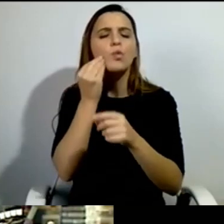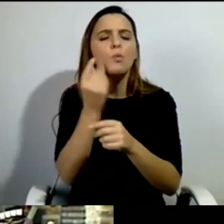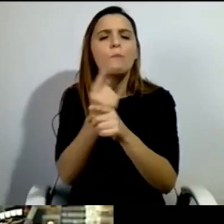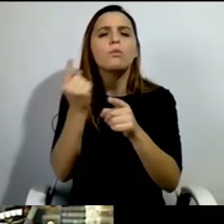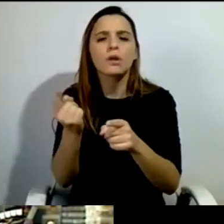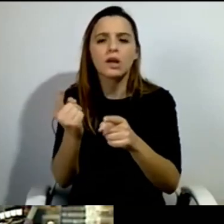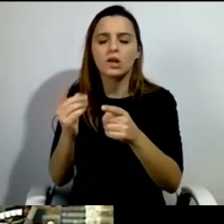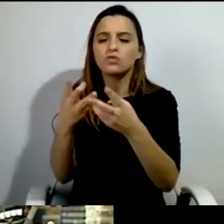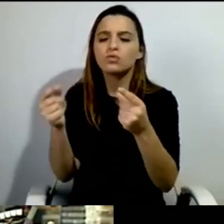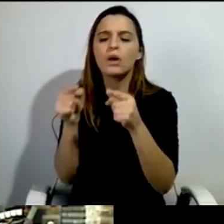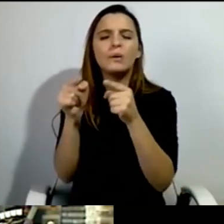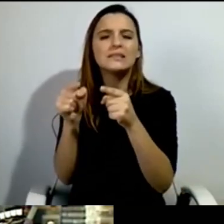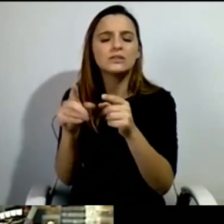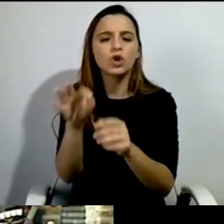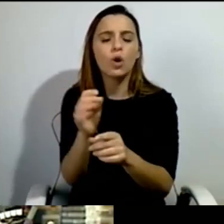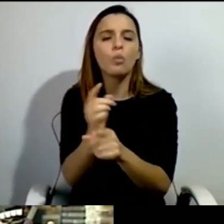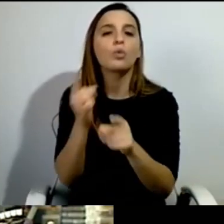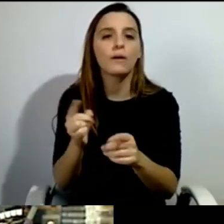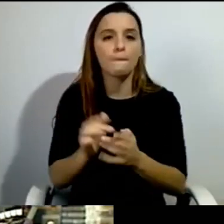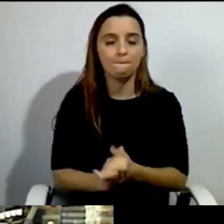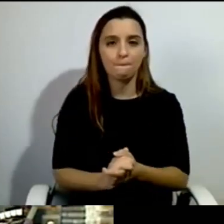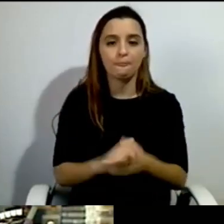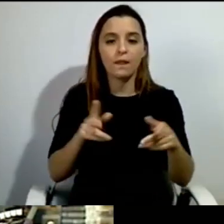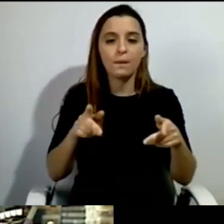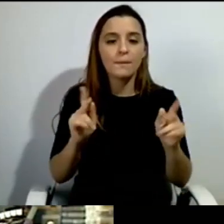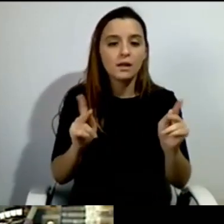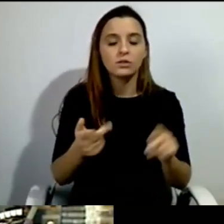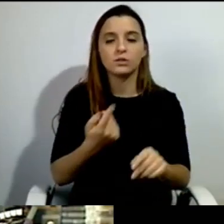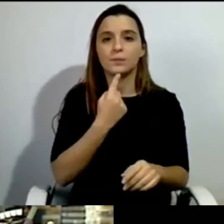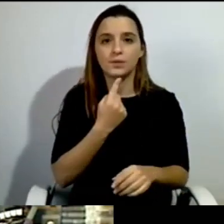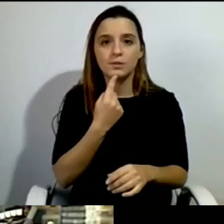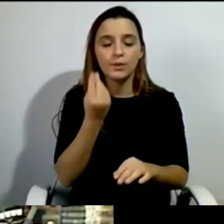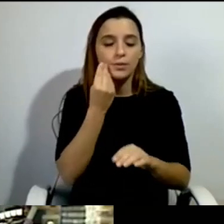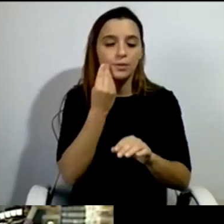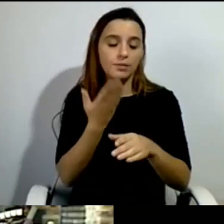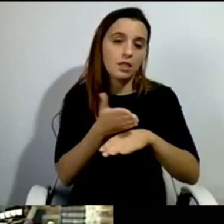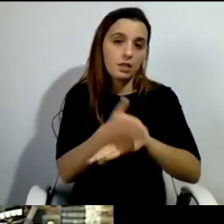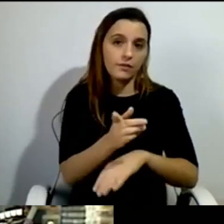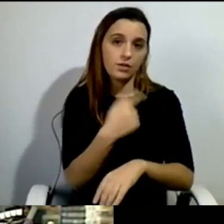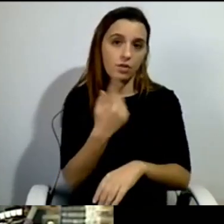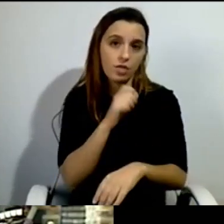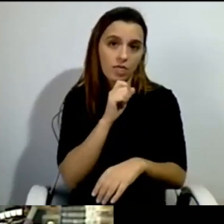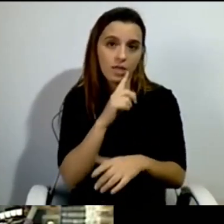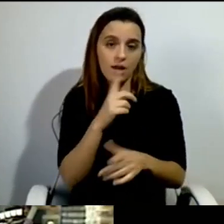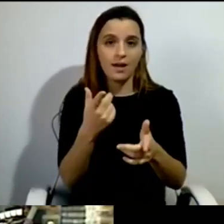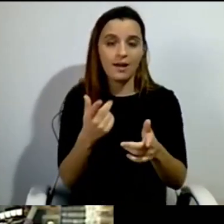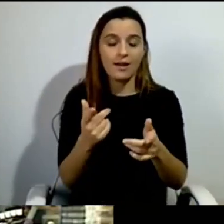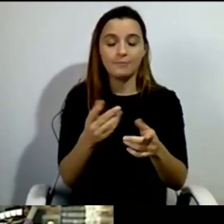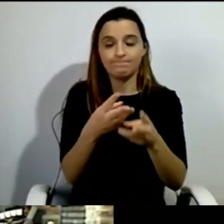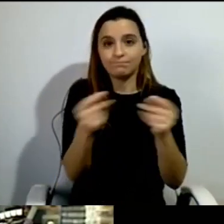we were able to get to that solution. So, I think this has always to be kept in mind.